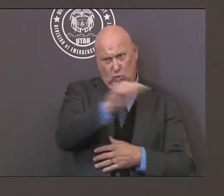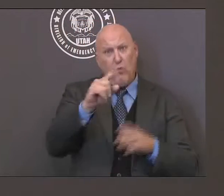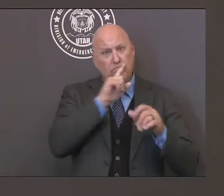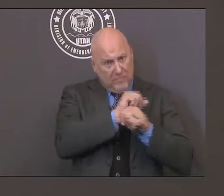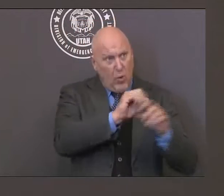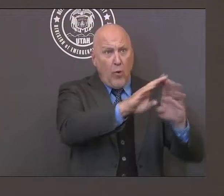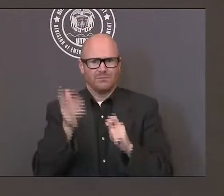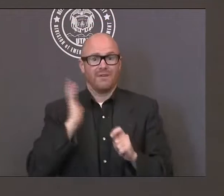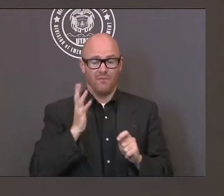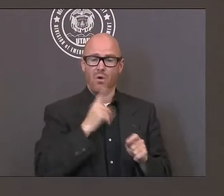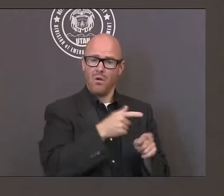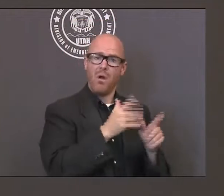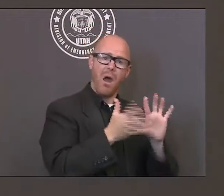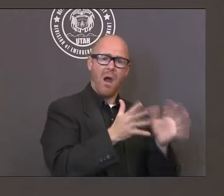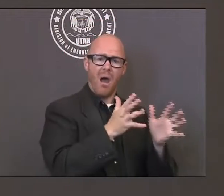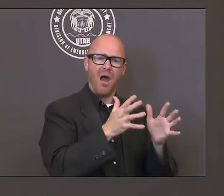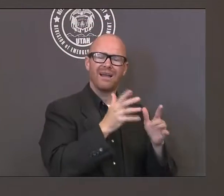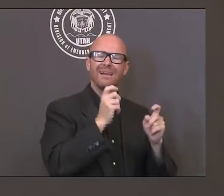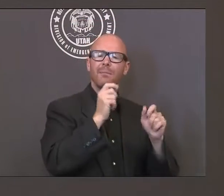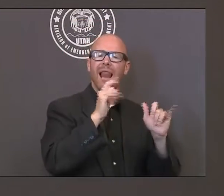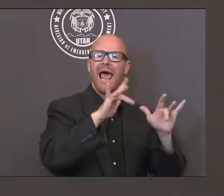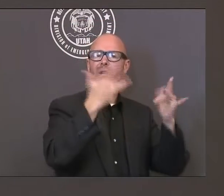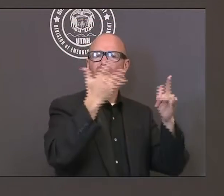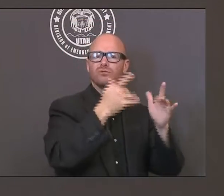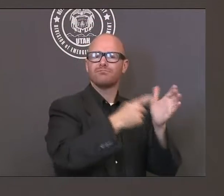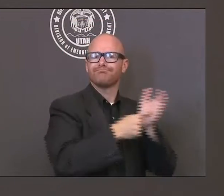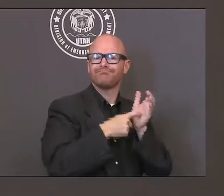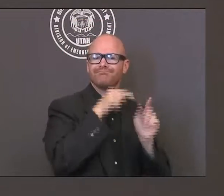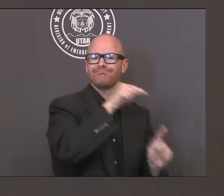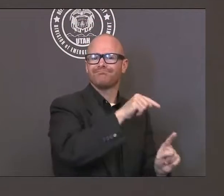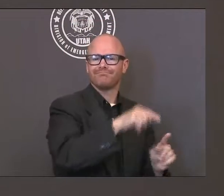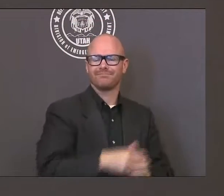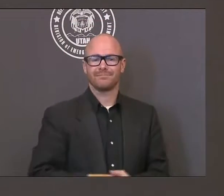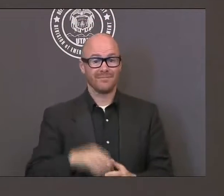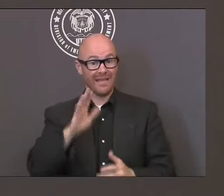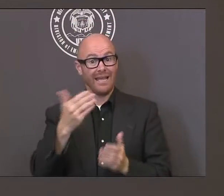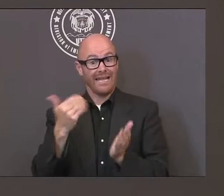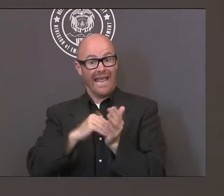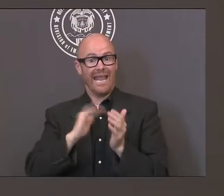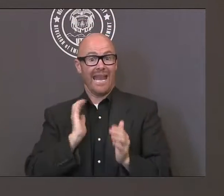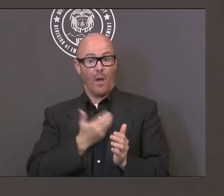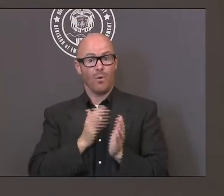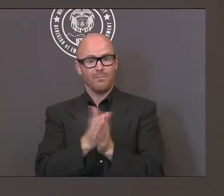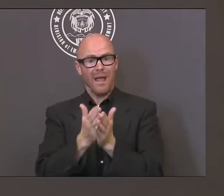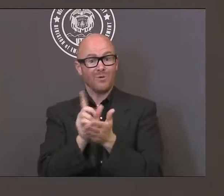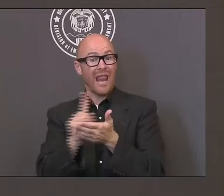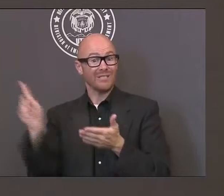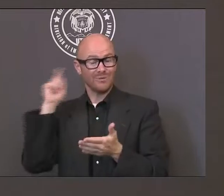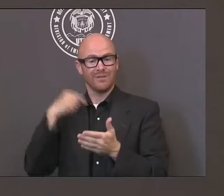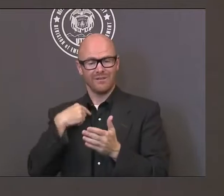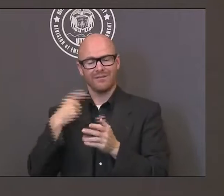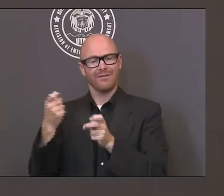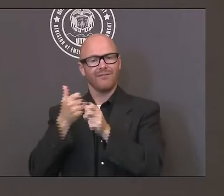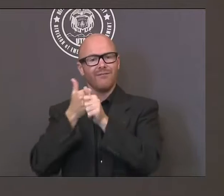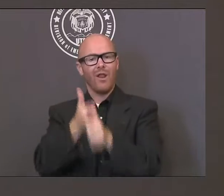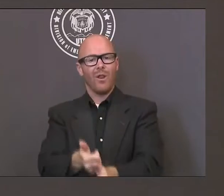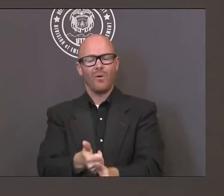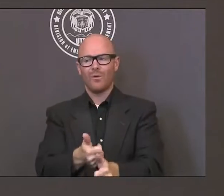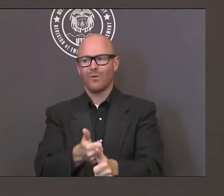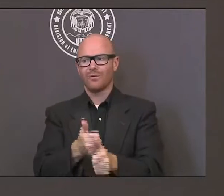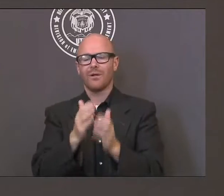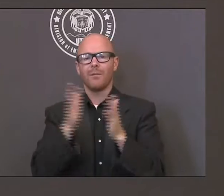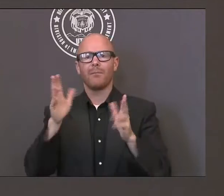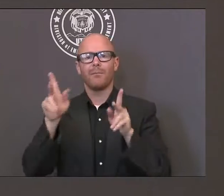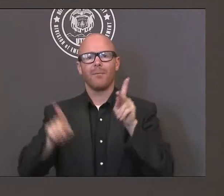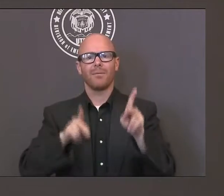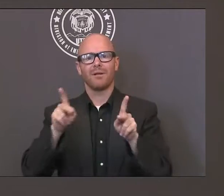thank you so the um the original um manual that we put out last week um followed public